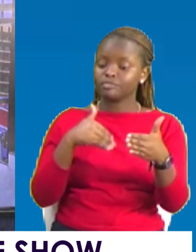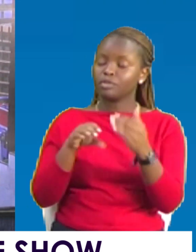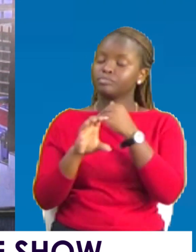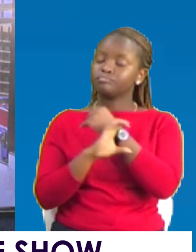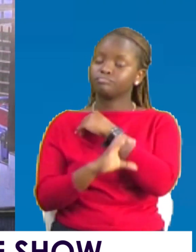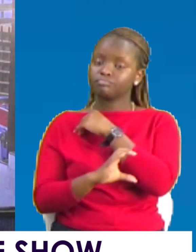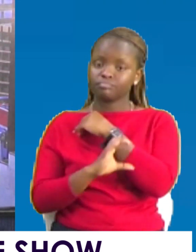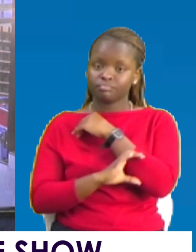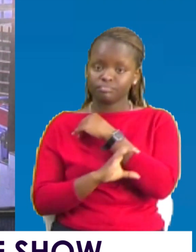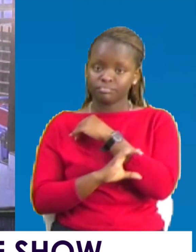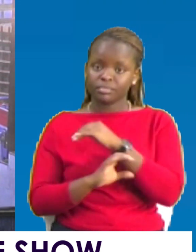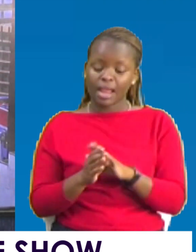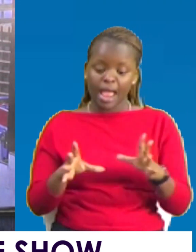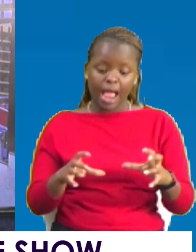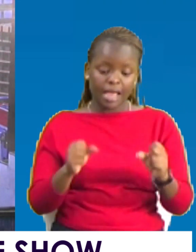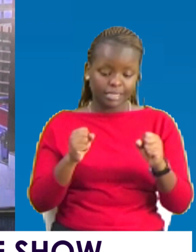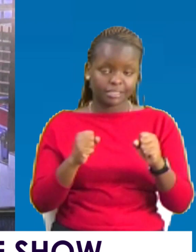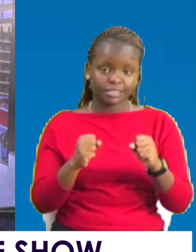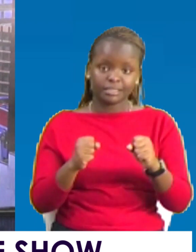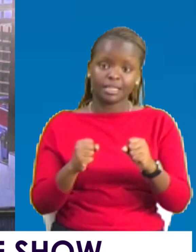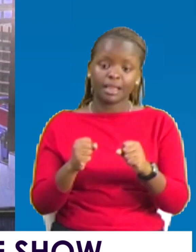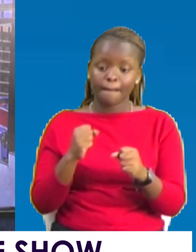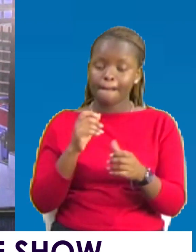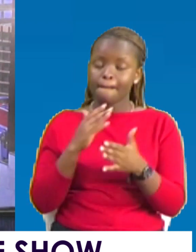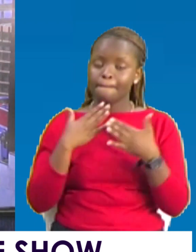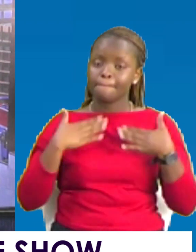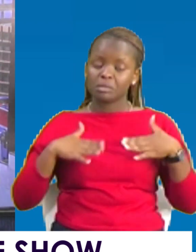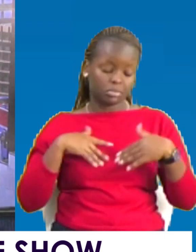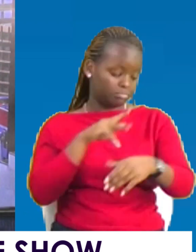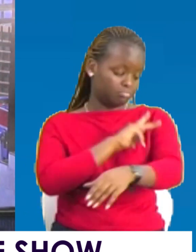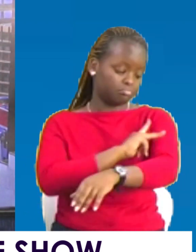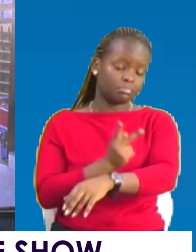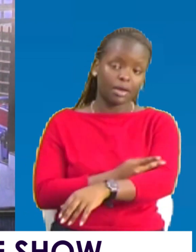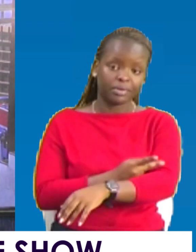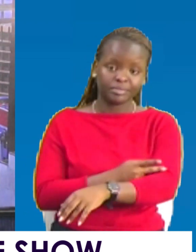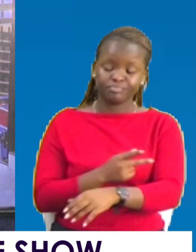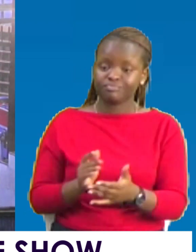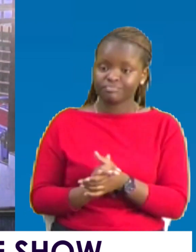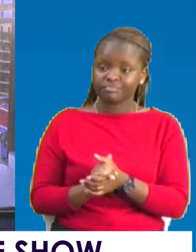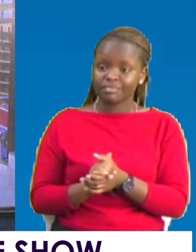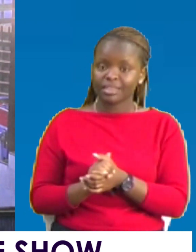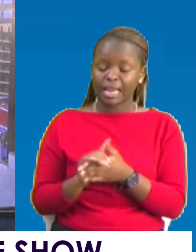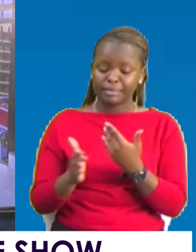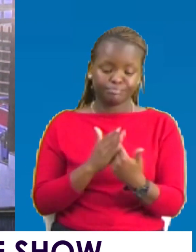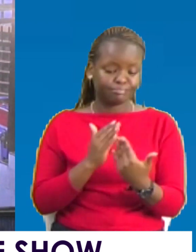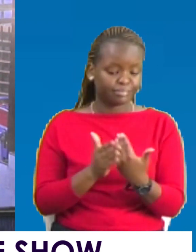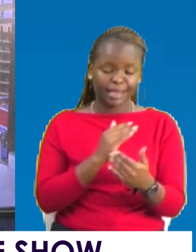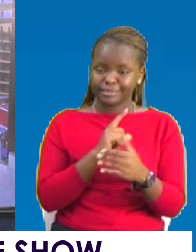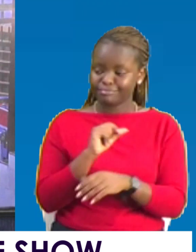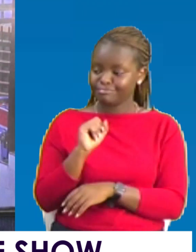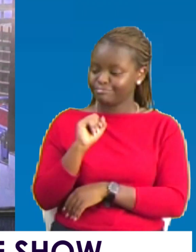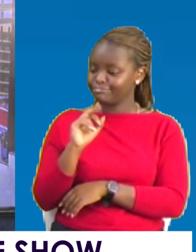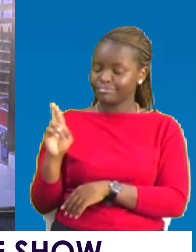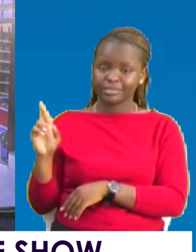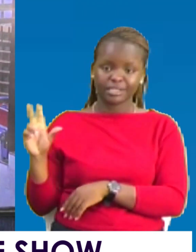So you need to know that you are handling a people of power. As you are dealing with them. Don't deal with them carelessly. You know.